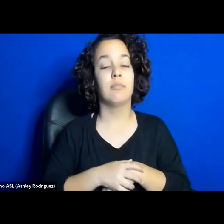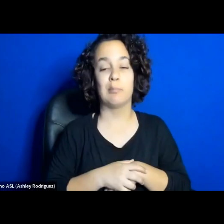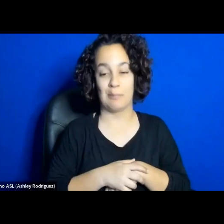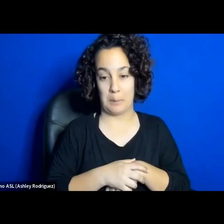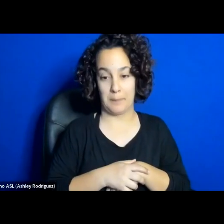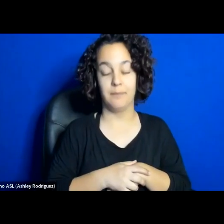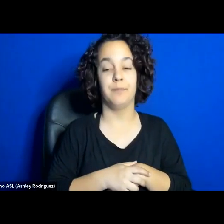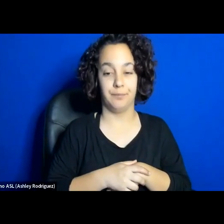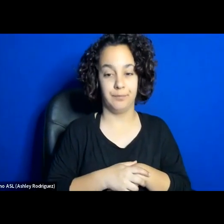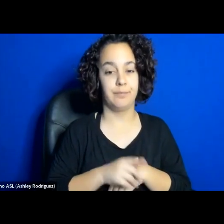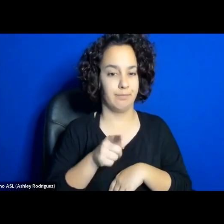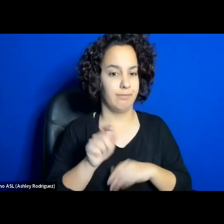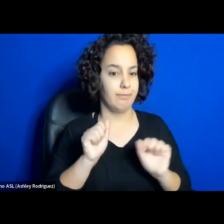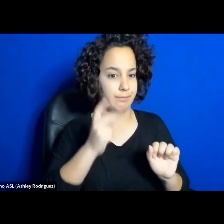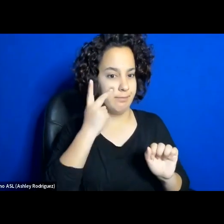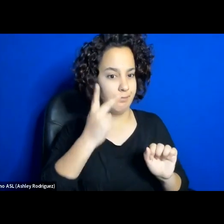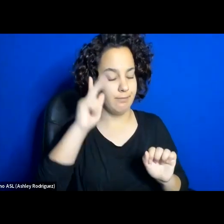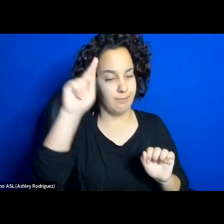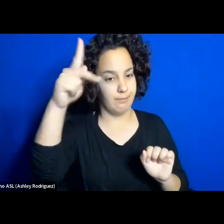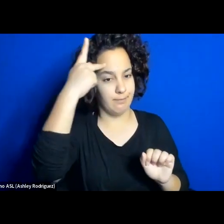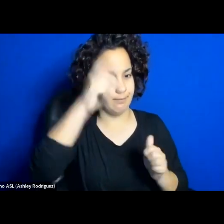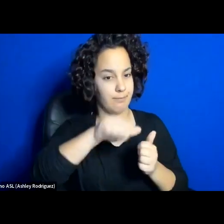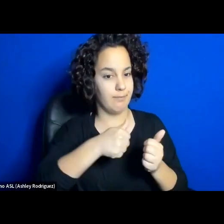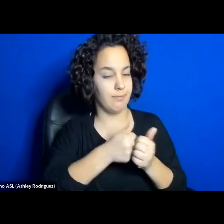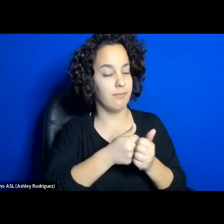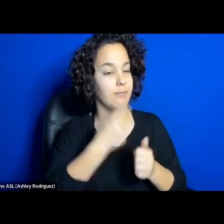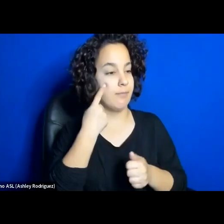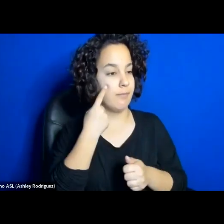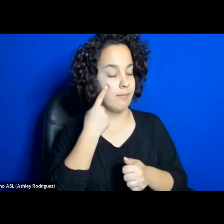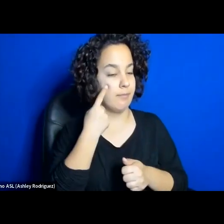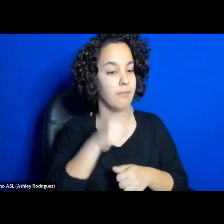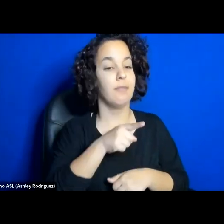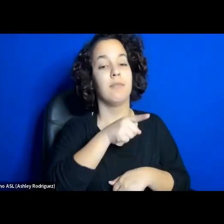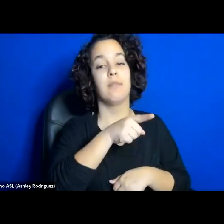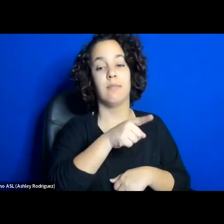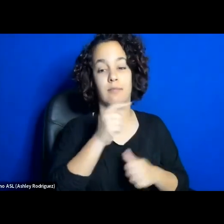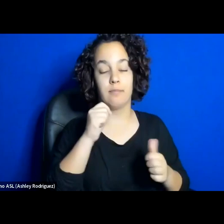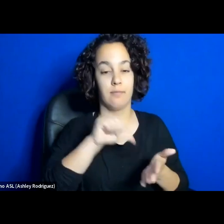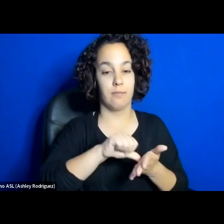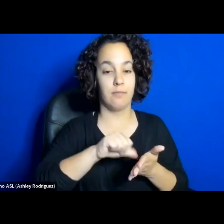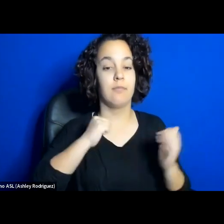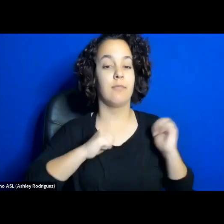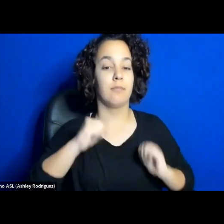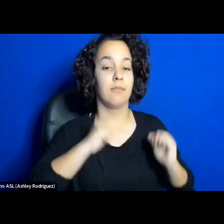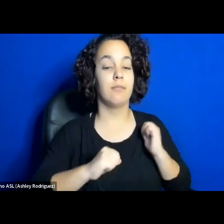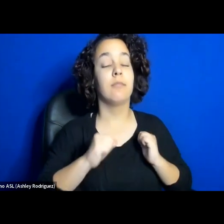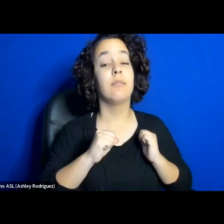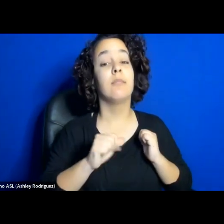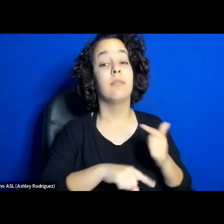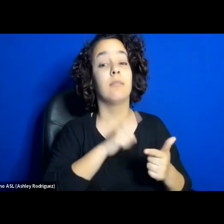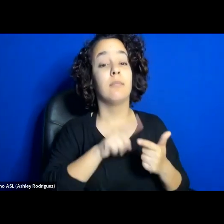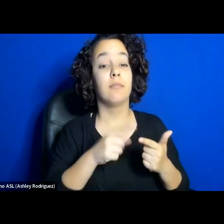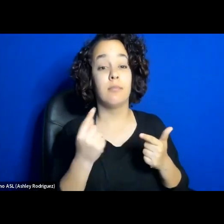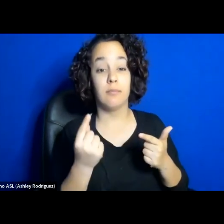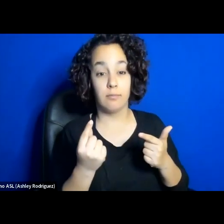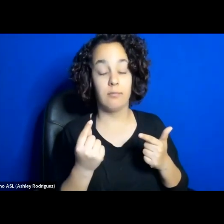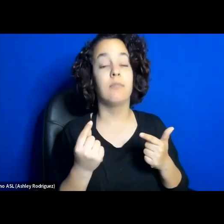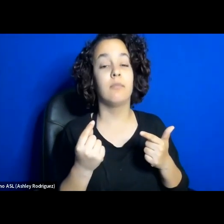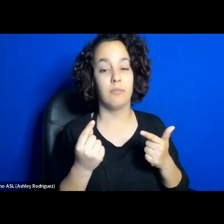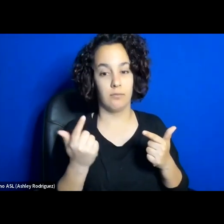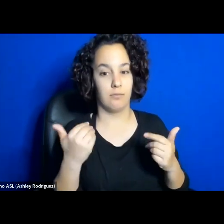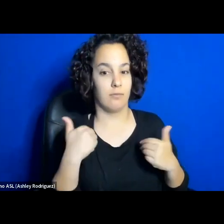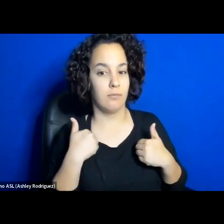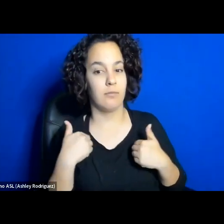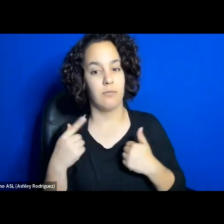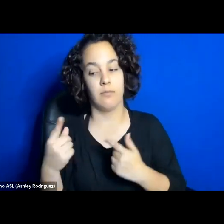political background of Iranian theatre and the current movement. We will then move on to discuss some questions that we have prepared in